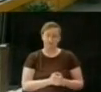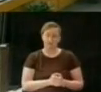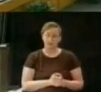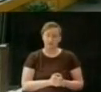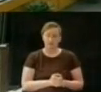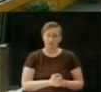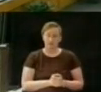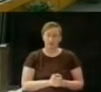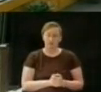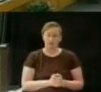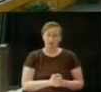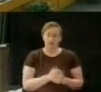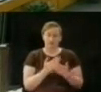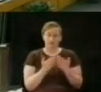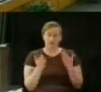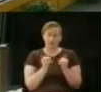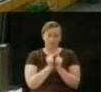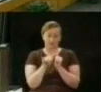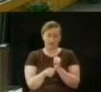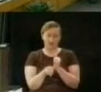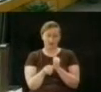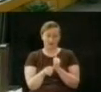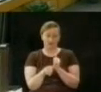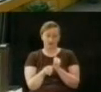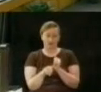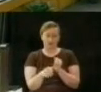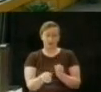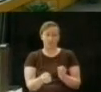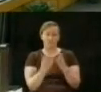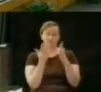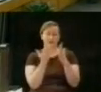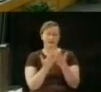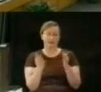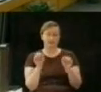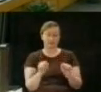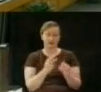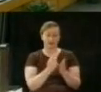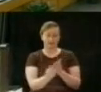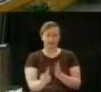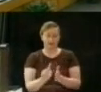unification one too, is a long time. In fact, it was a very short time.